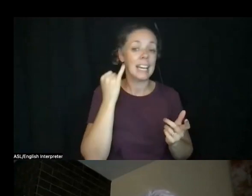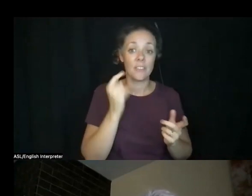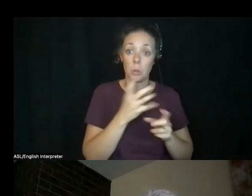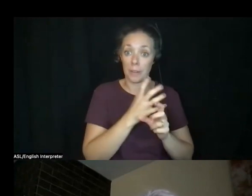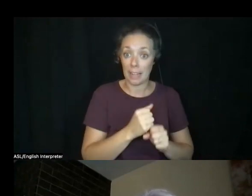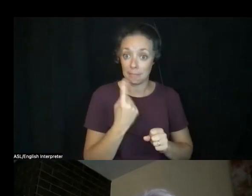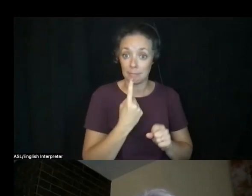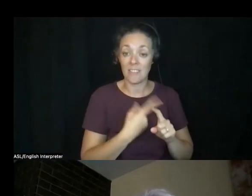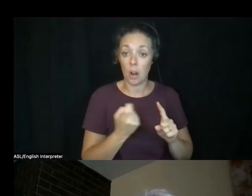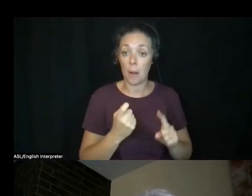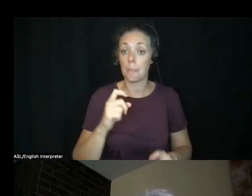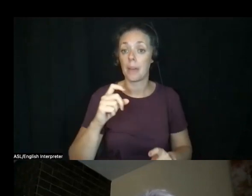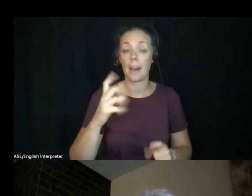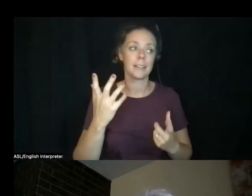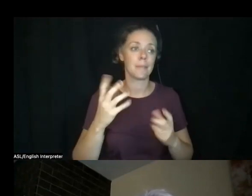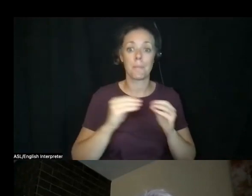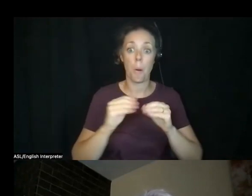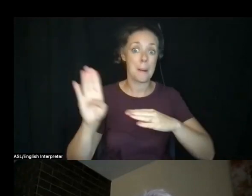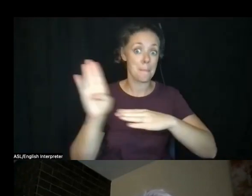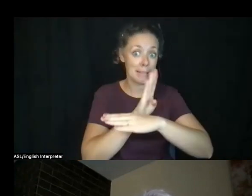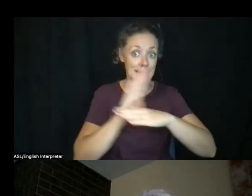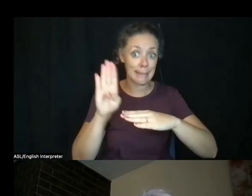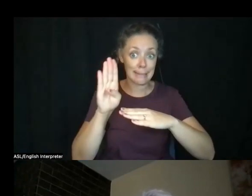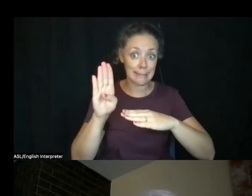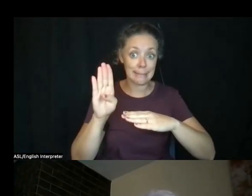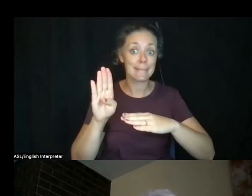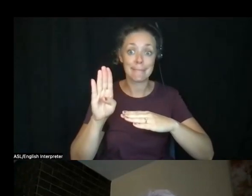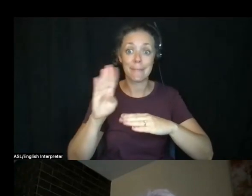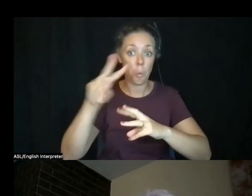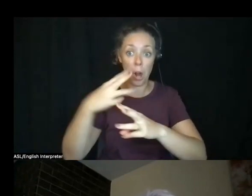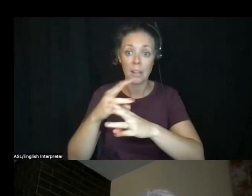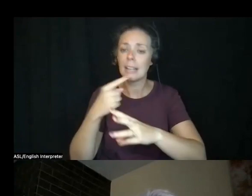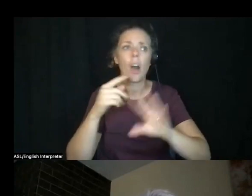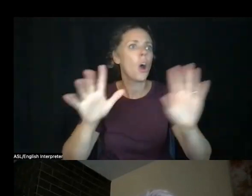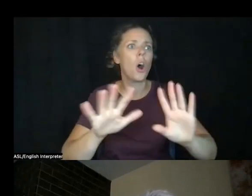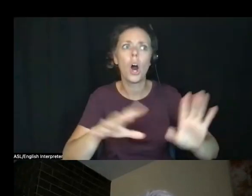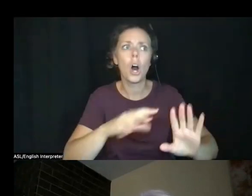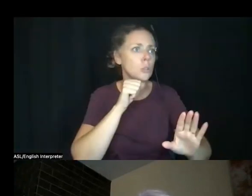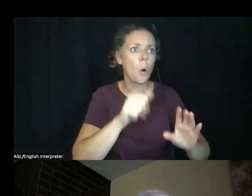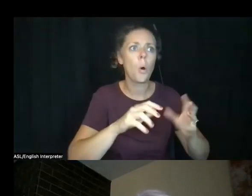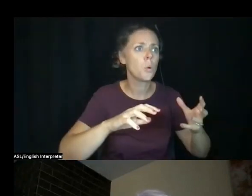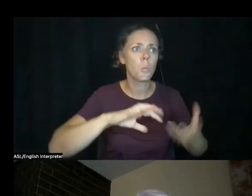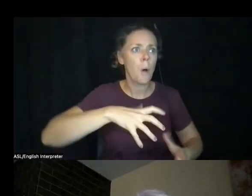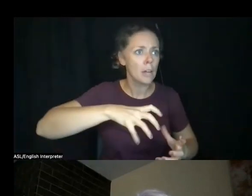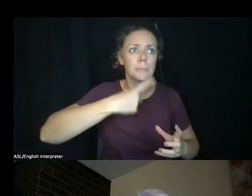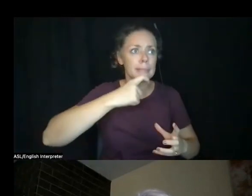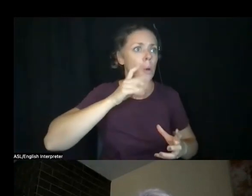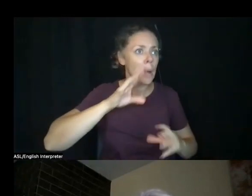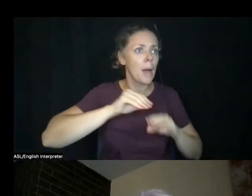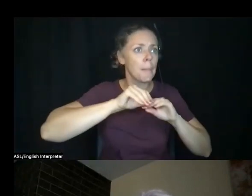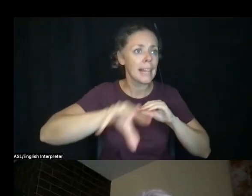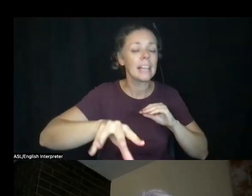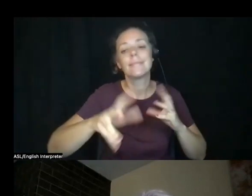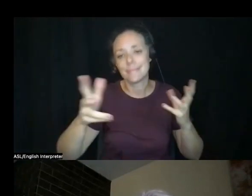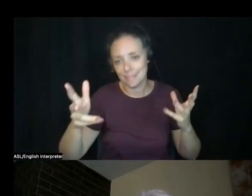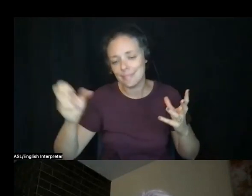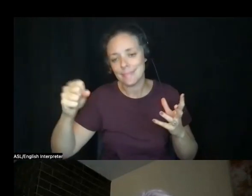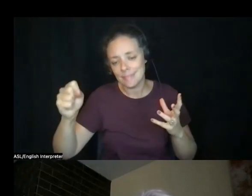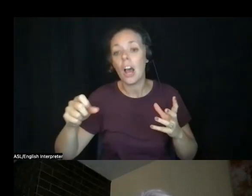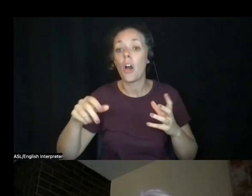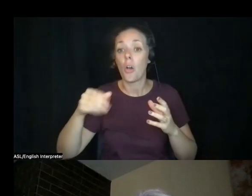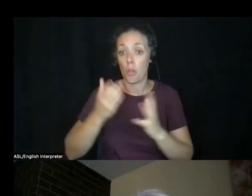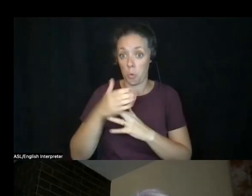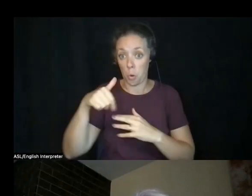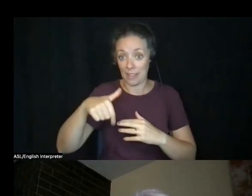dye industry, they don't want you to wash it because it will bleed. But actually, through these eco print processes,